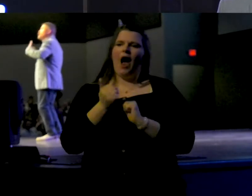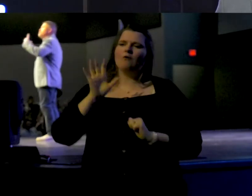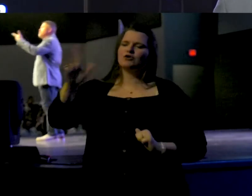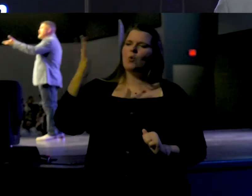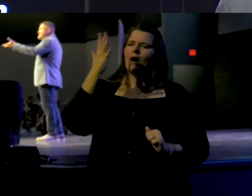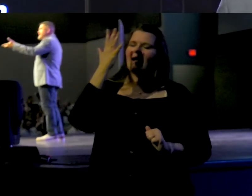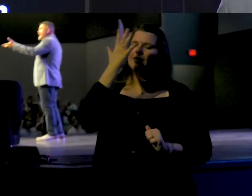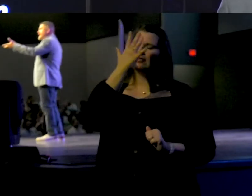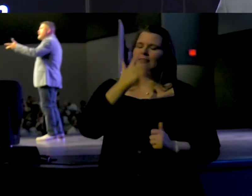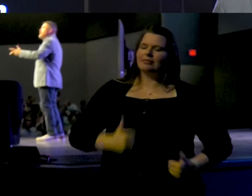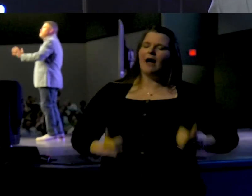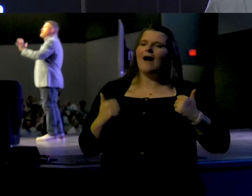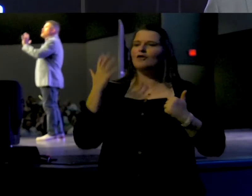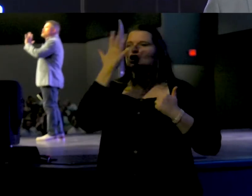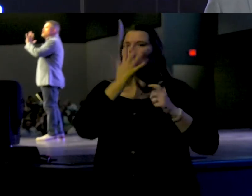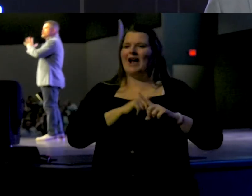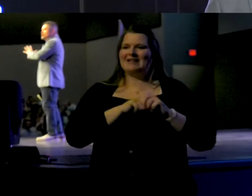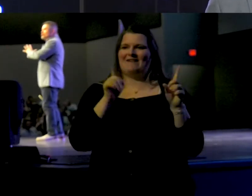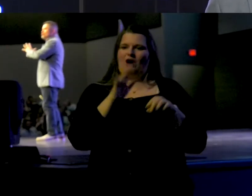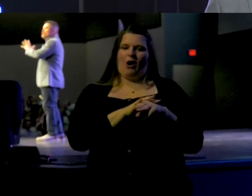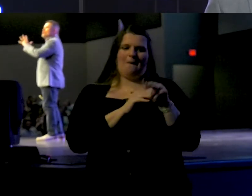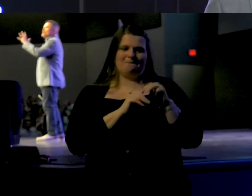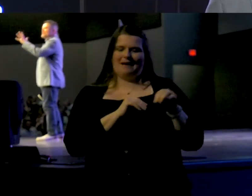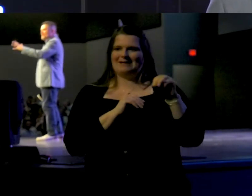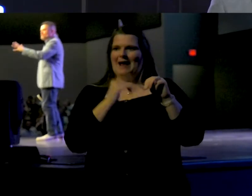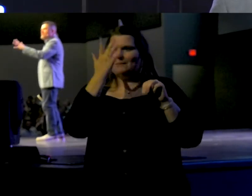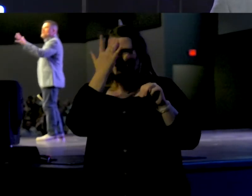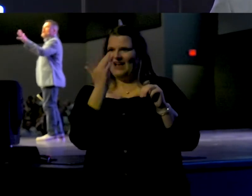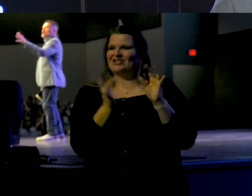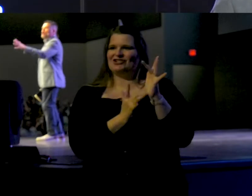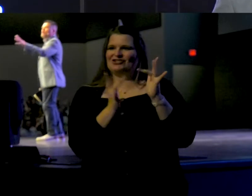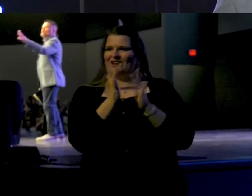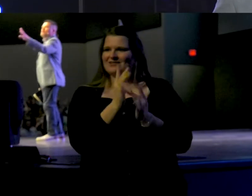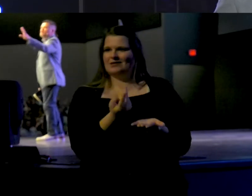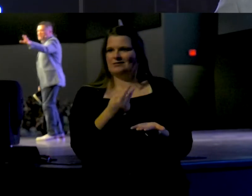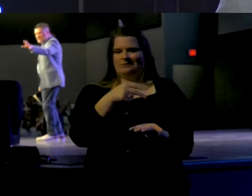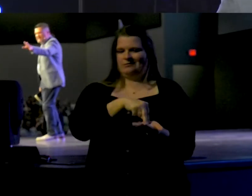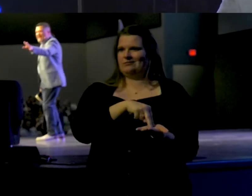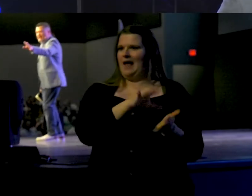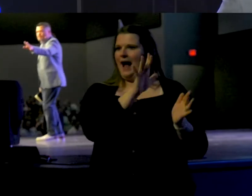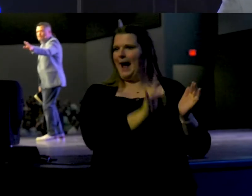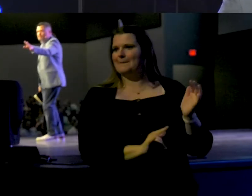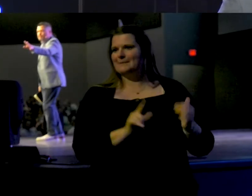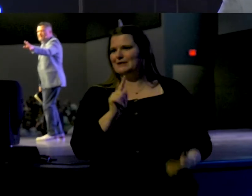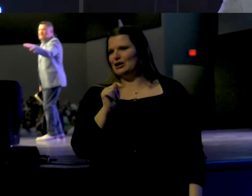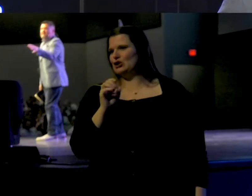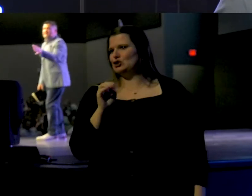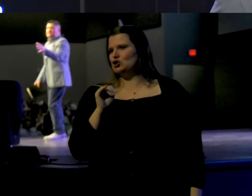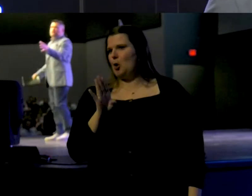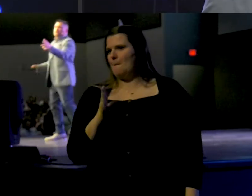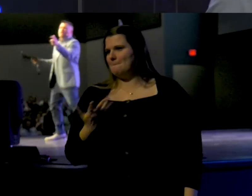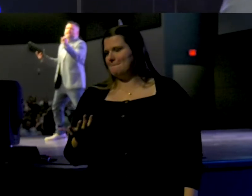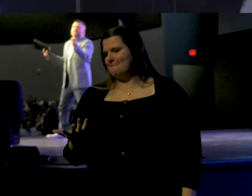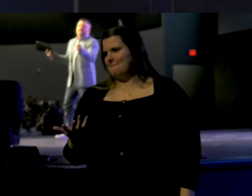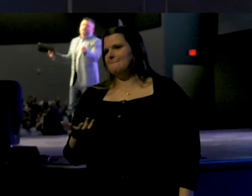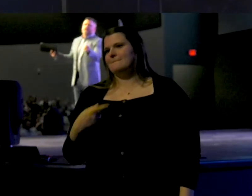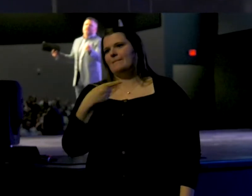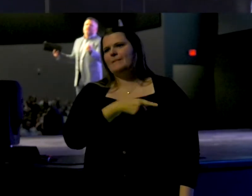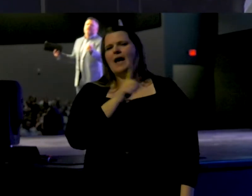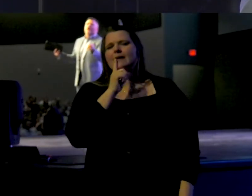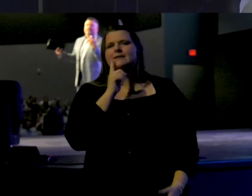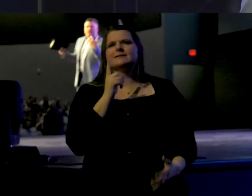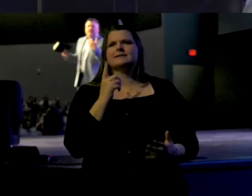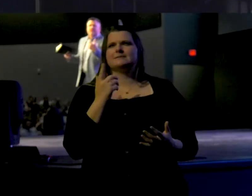different on Monday because the tomb was empty on Sunday? This is the great